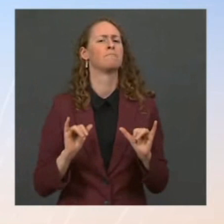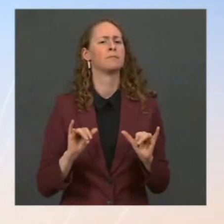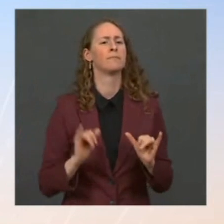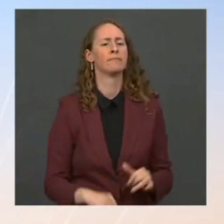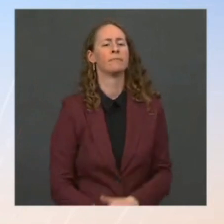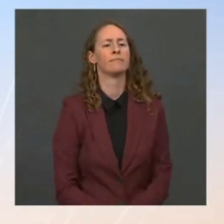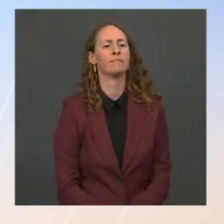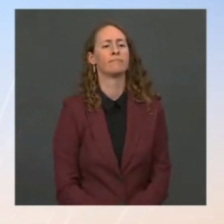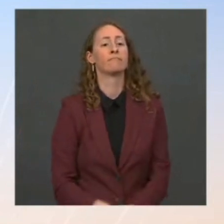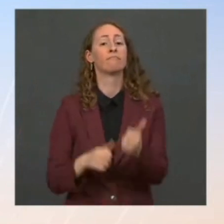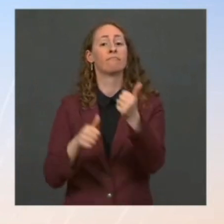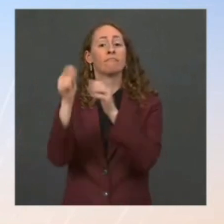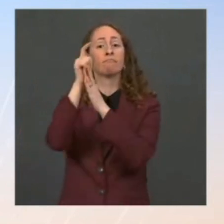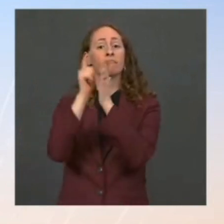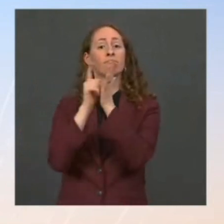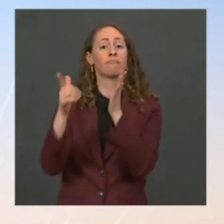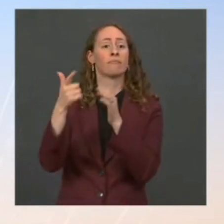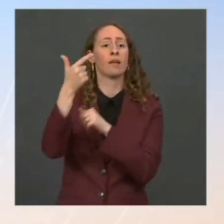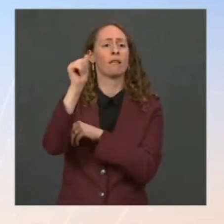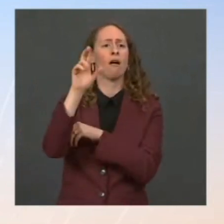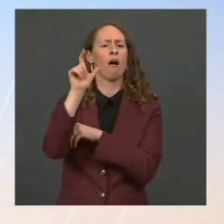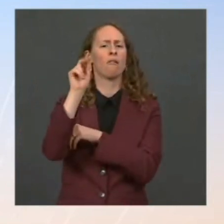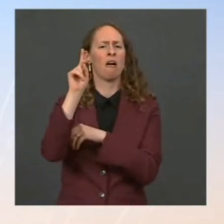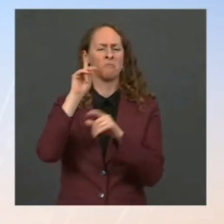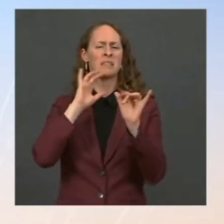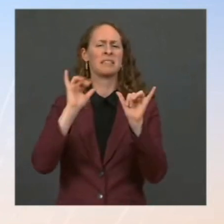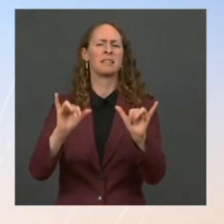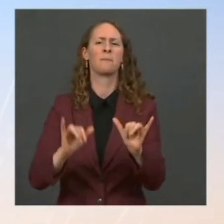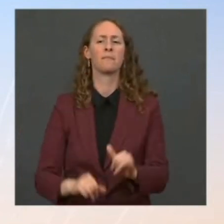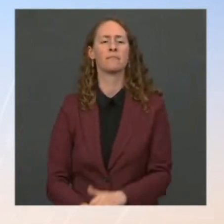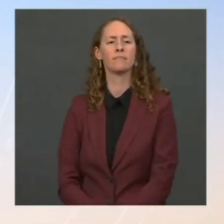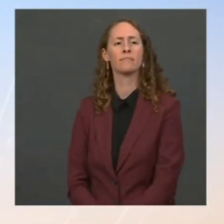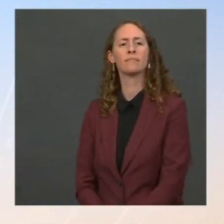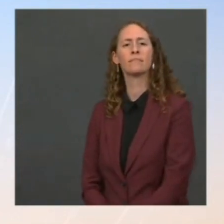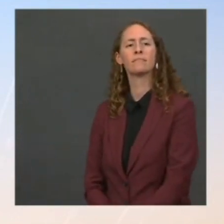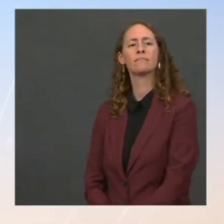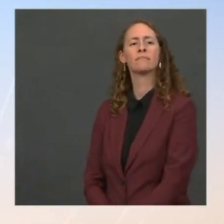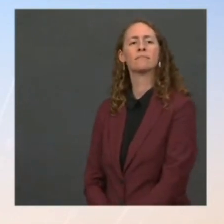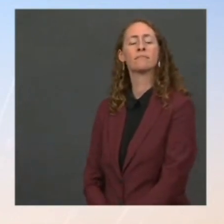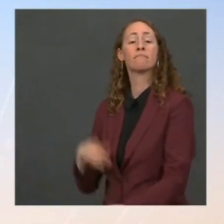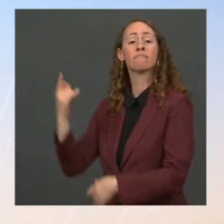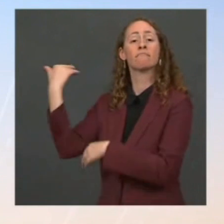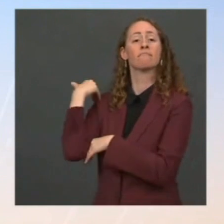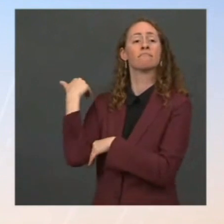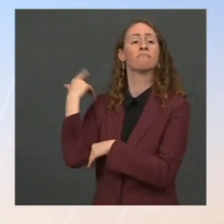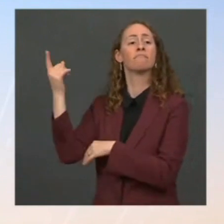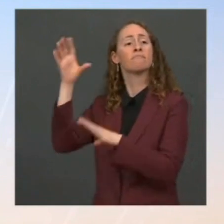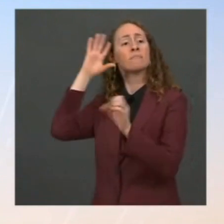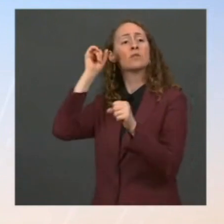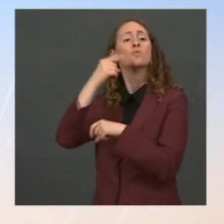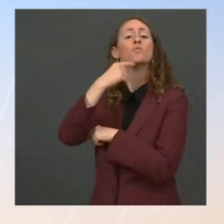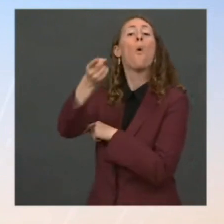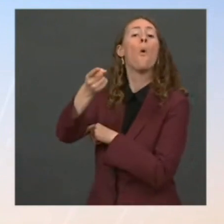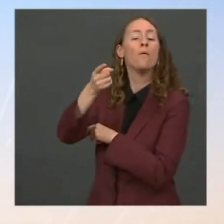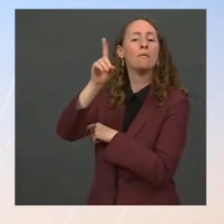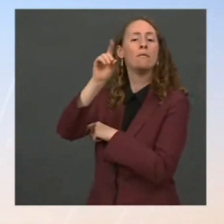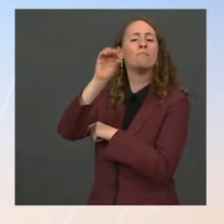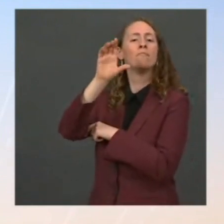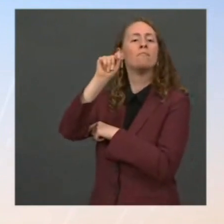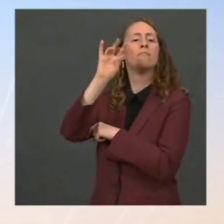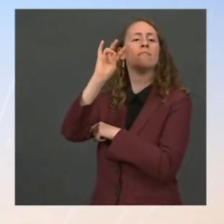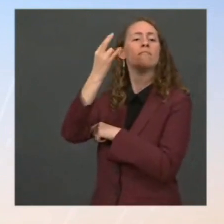and what we will continue to deliver on. The president said on October 7th he instructed the Justice Department to make sure that we deal with the violence on aircraft.